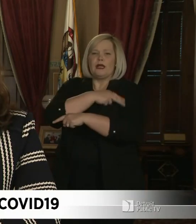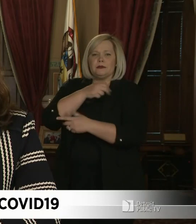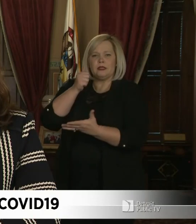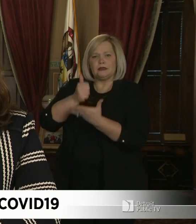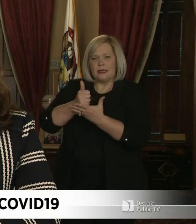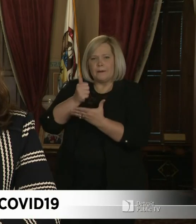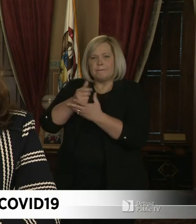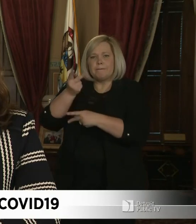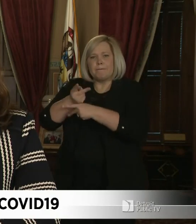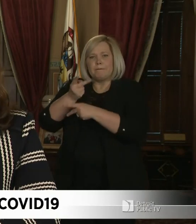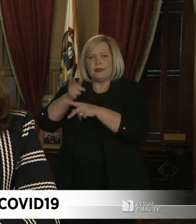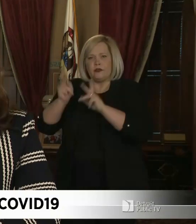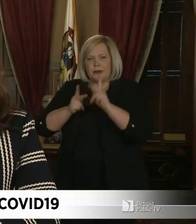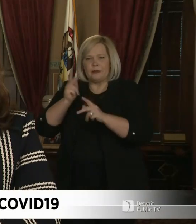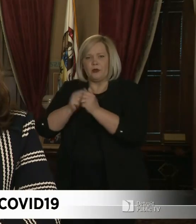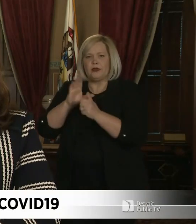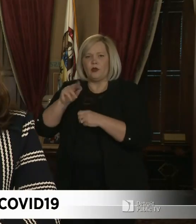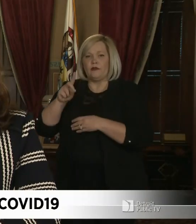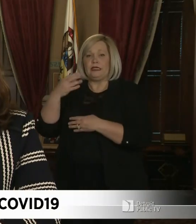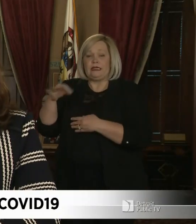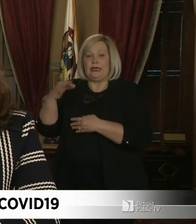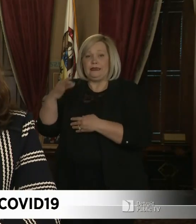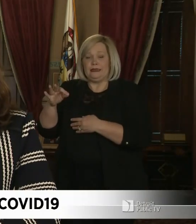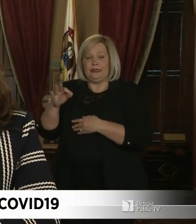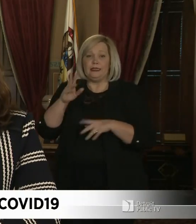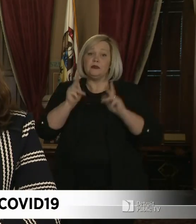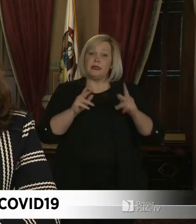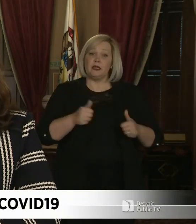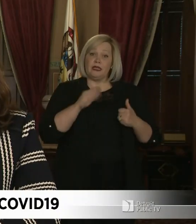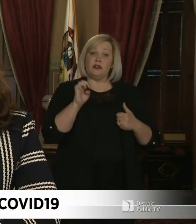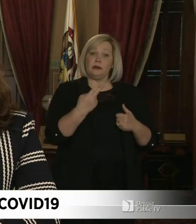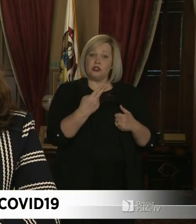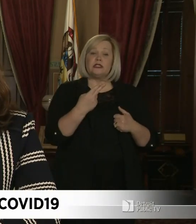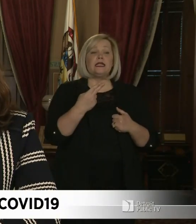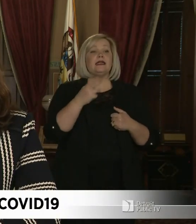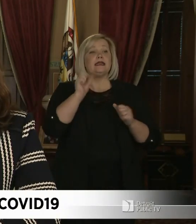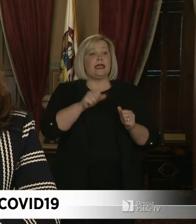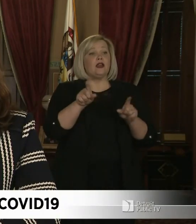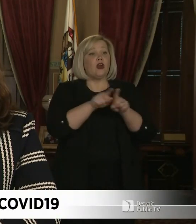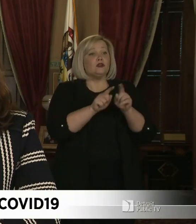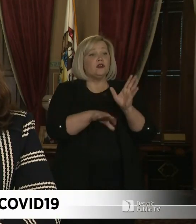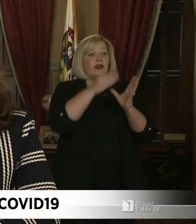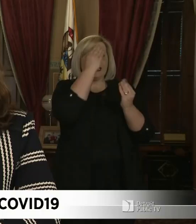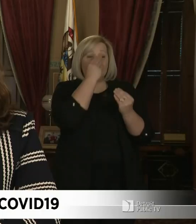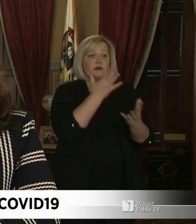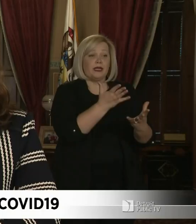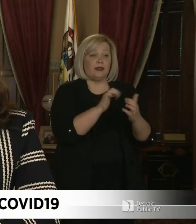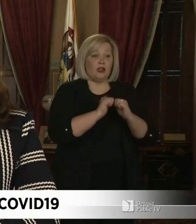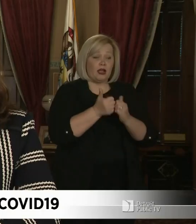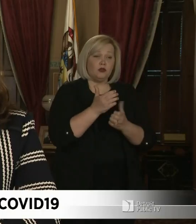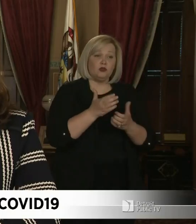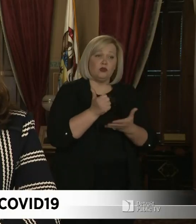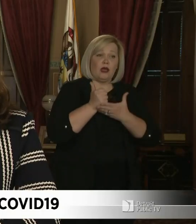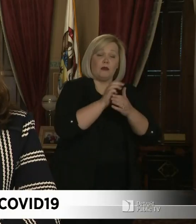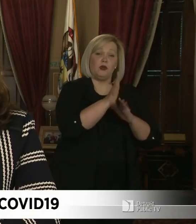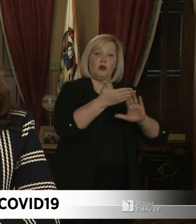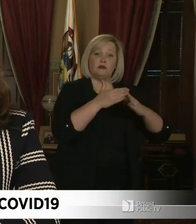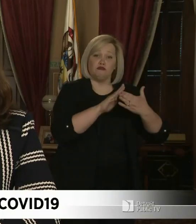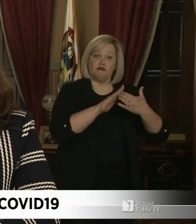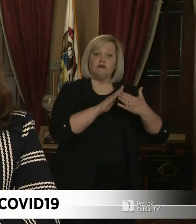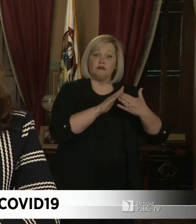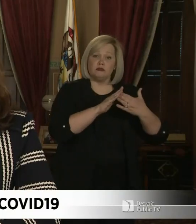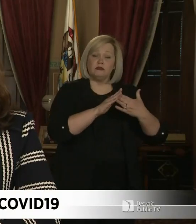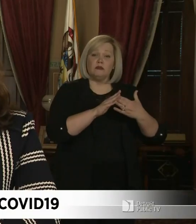COVID-19. State residents can also use the site to find out how they can help in their local communities